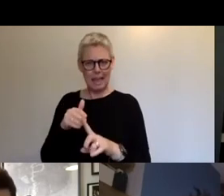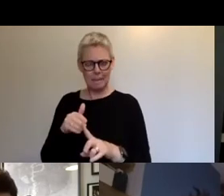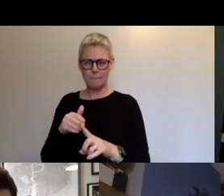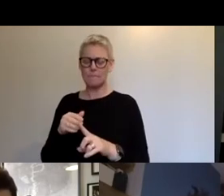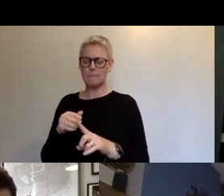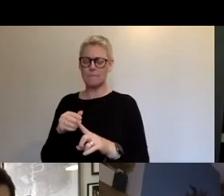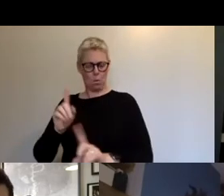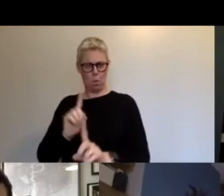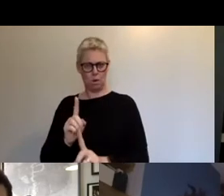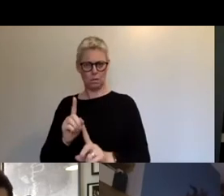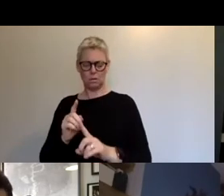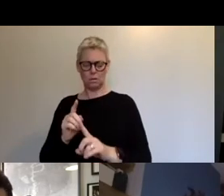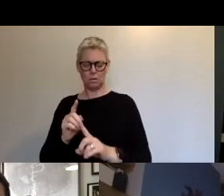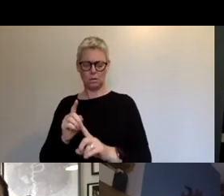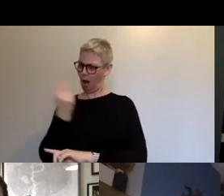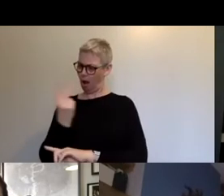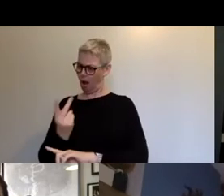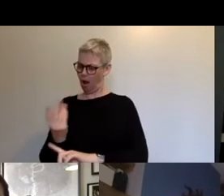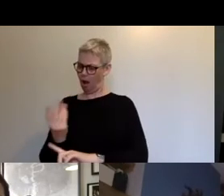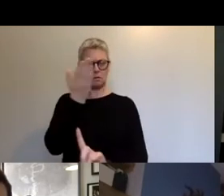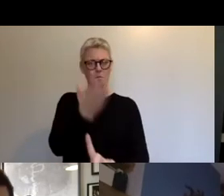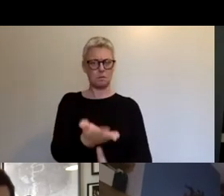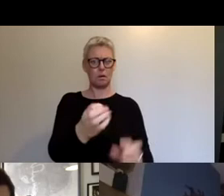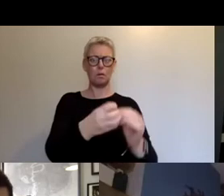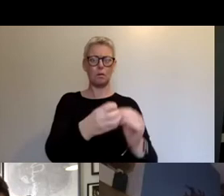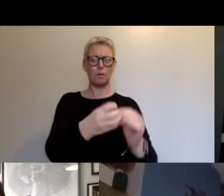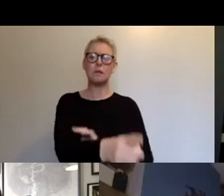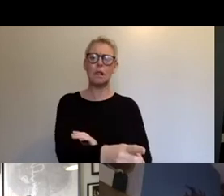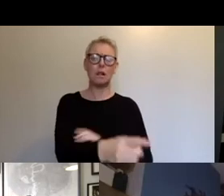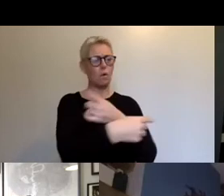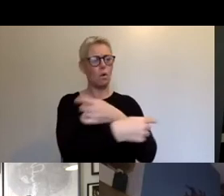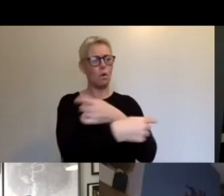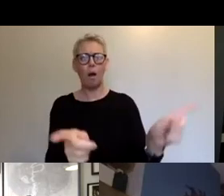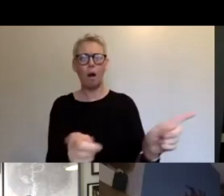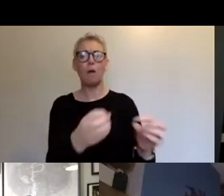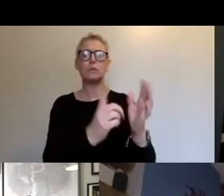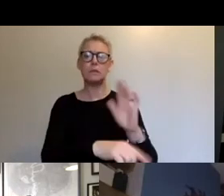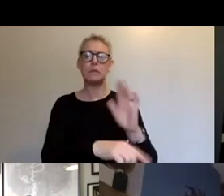to Bristol for people to engage in and share in and connect through.